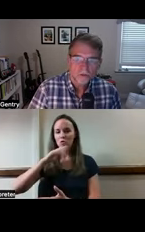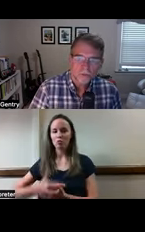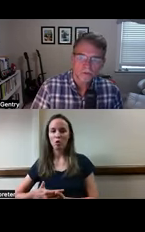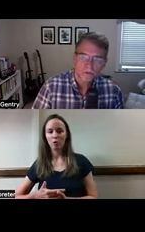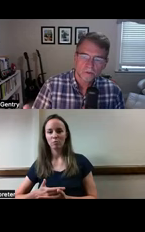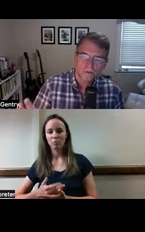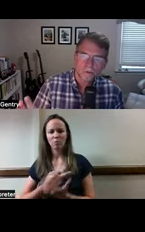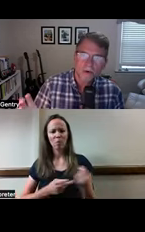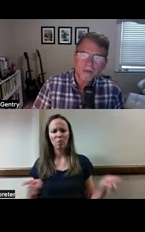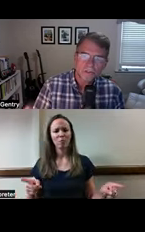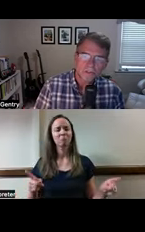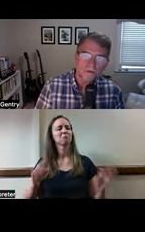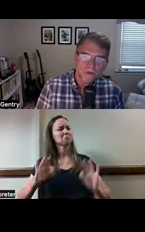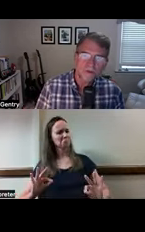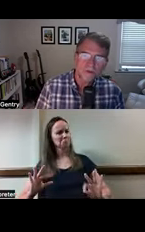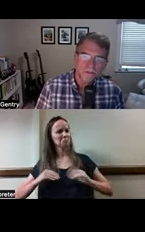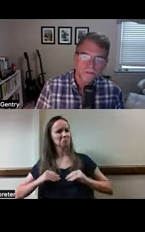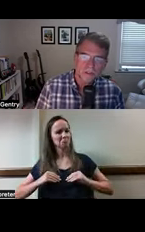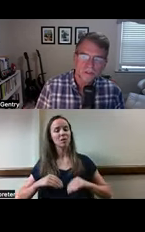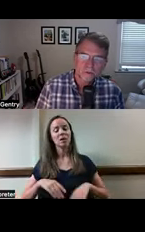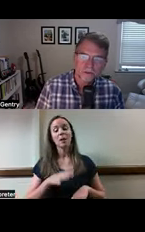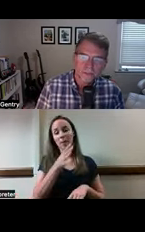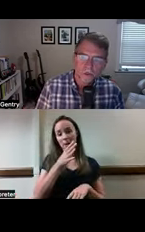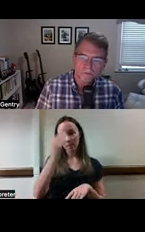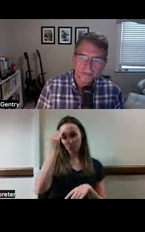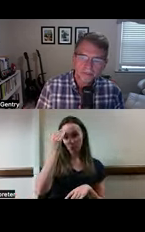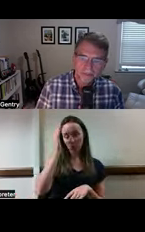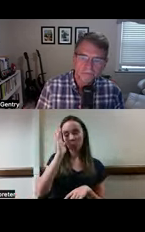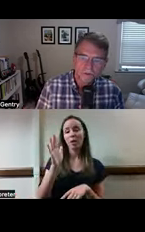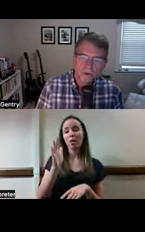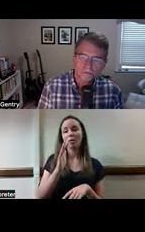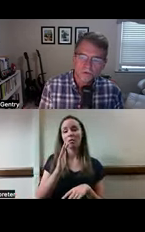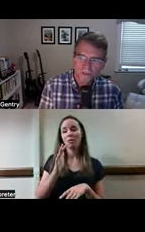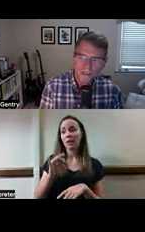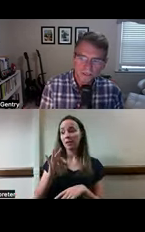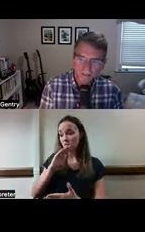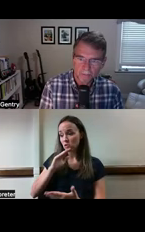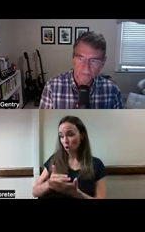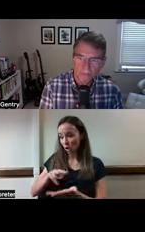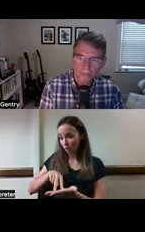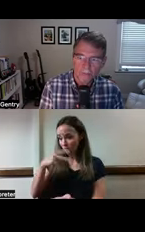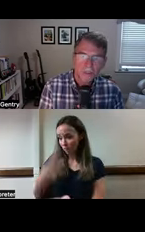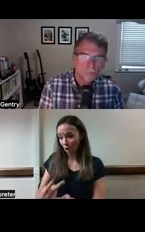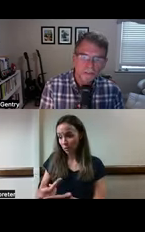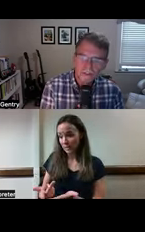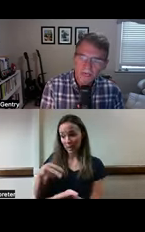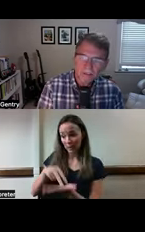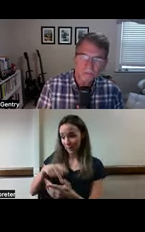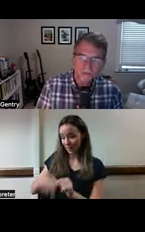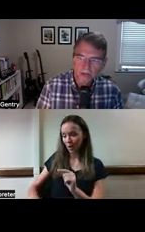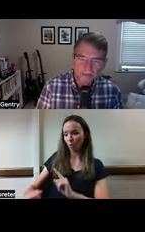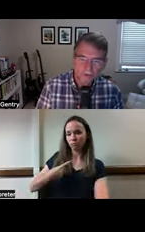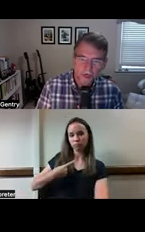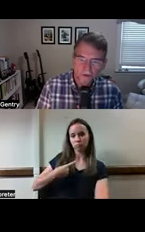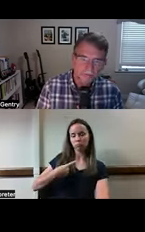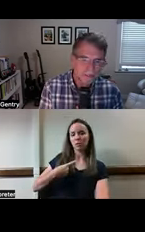So the mom still knows that she's she's going to get a notification if her daughter falls and can't get up, but she's not going to